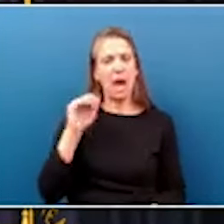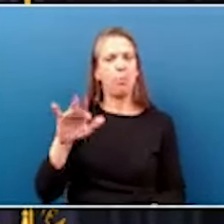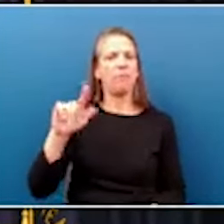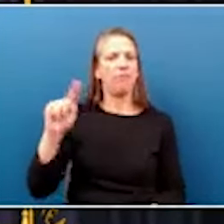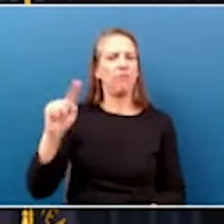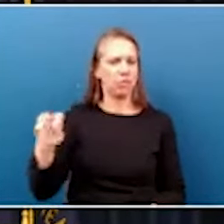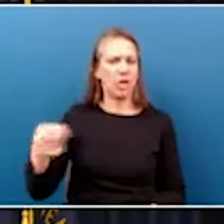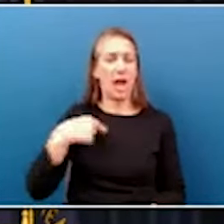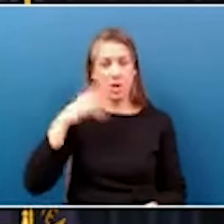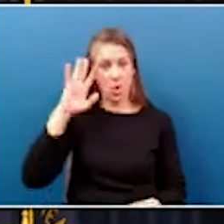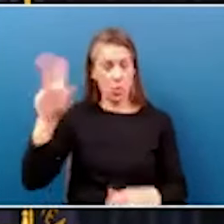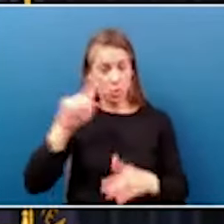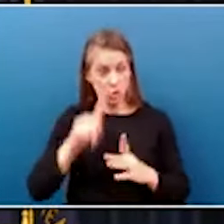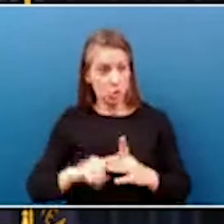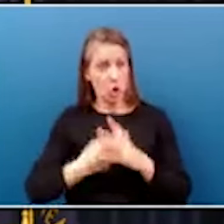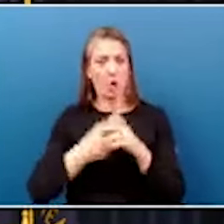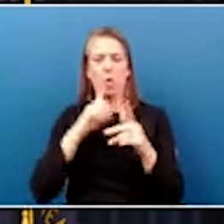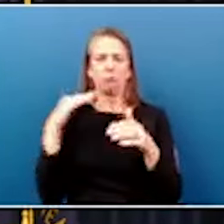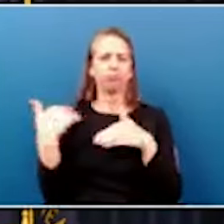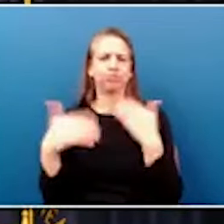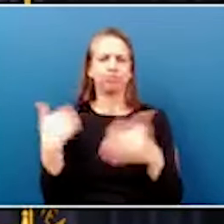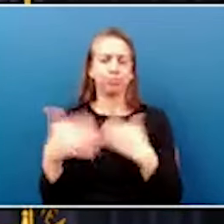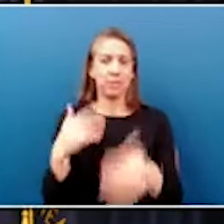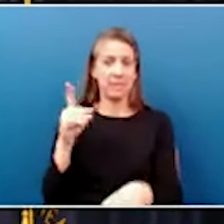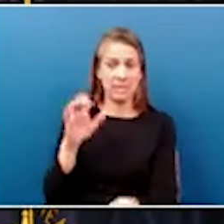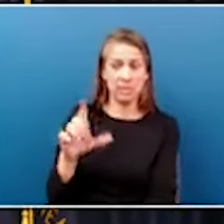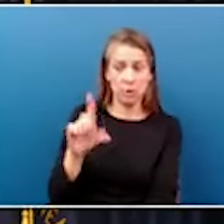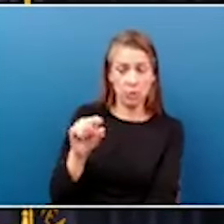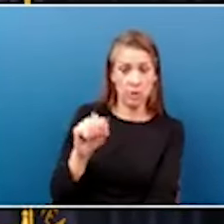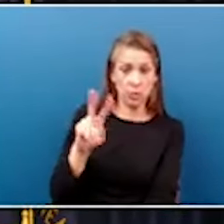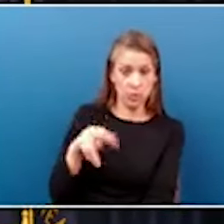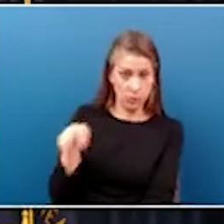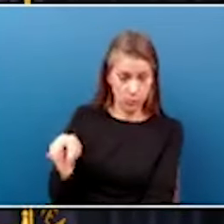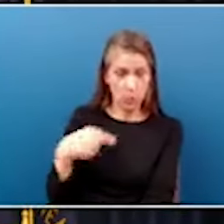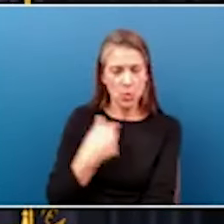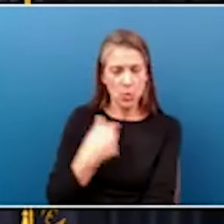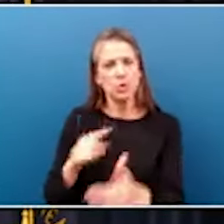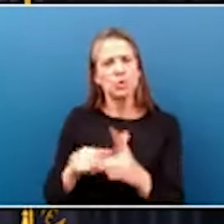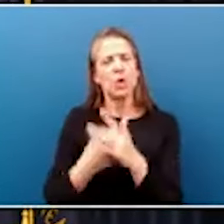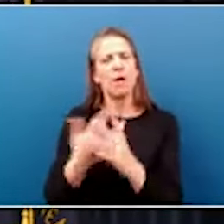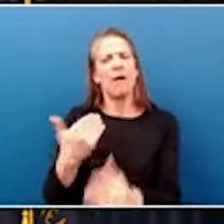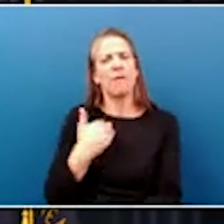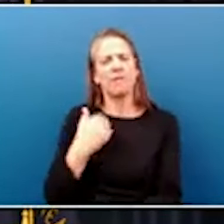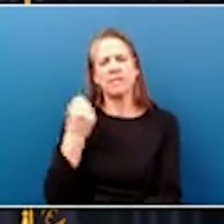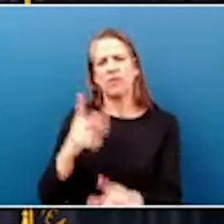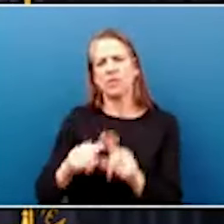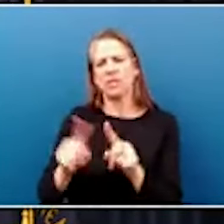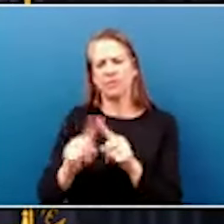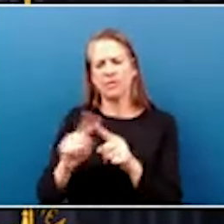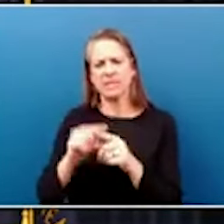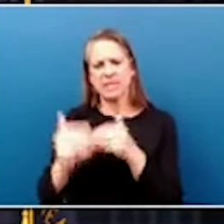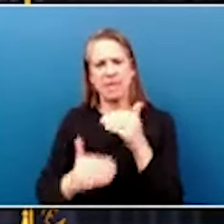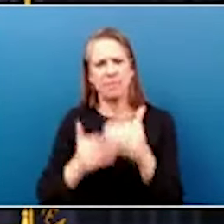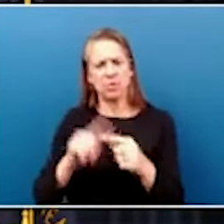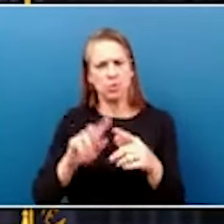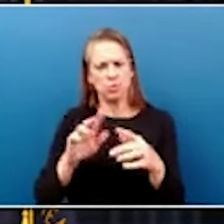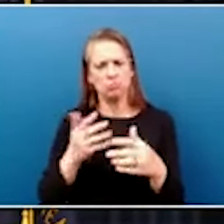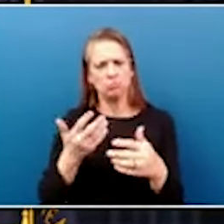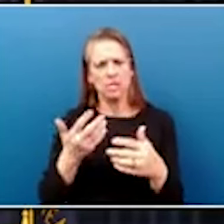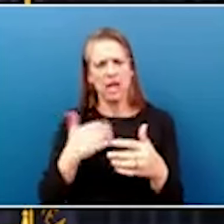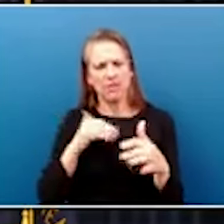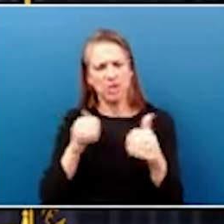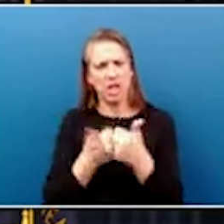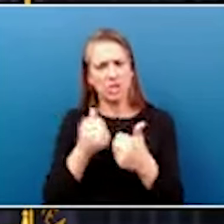ground running. Starting in December 2022, we began to implement several steps to address the challenges, especially in our juvenile